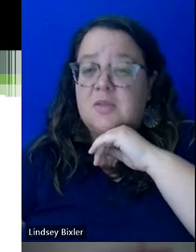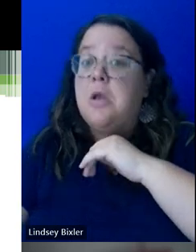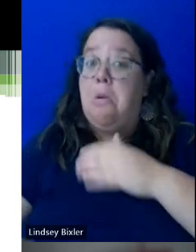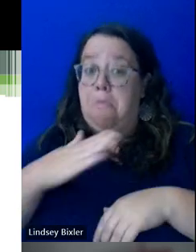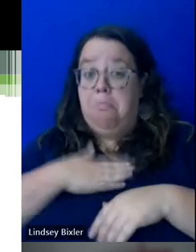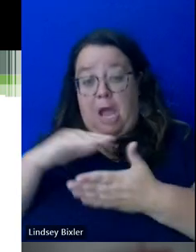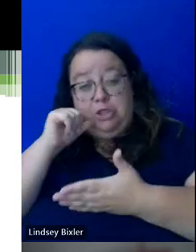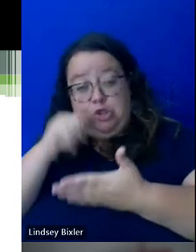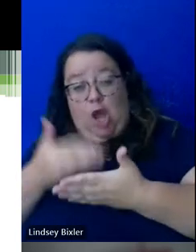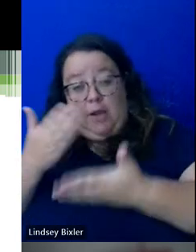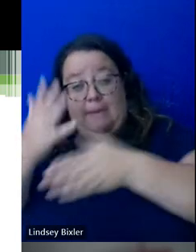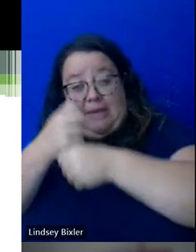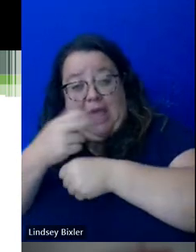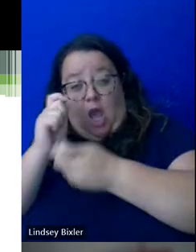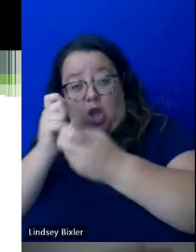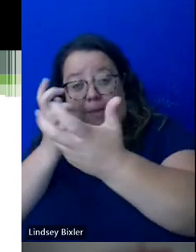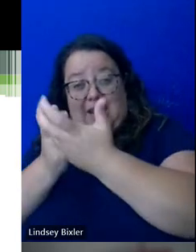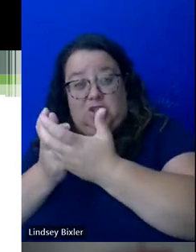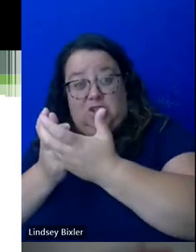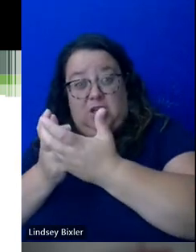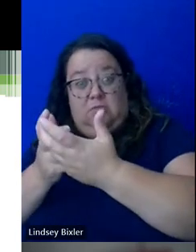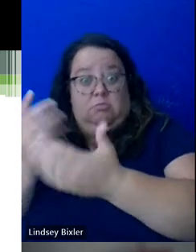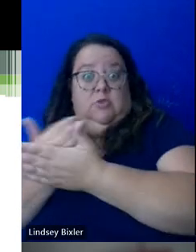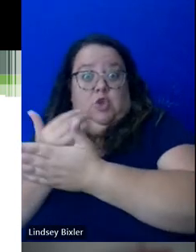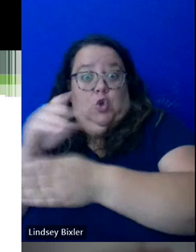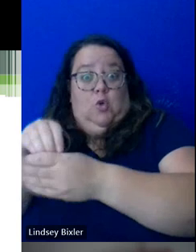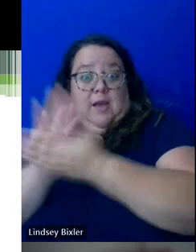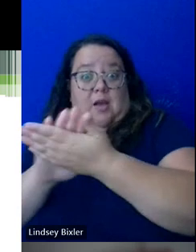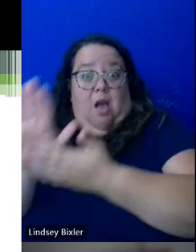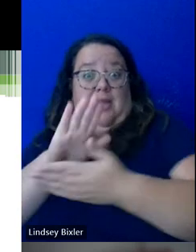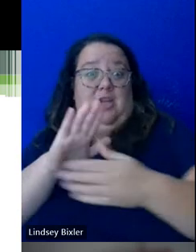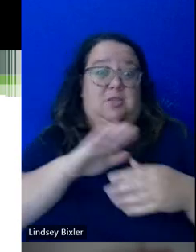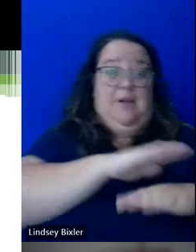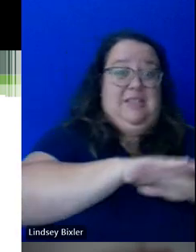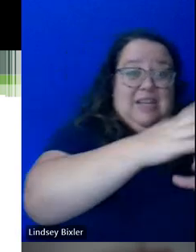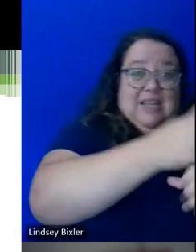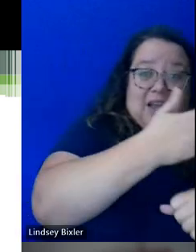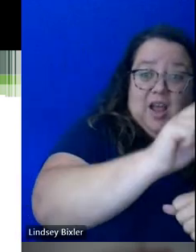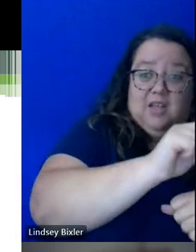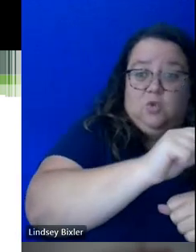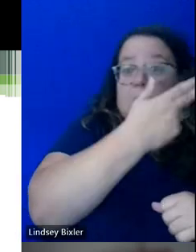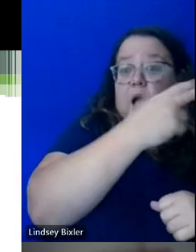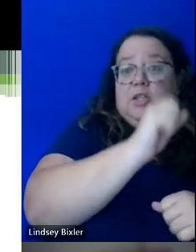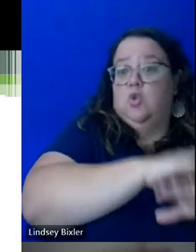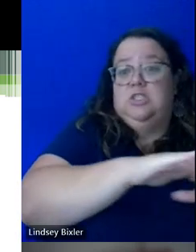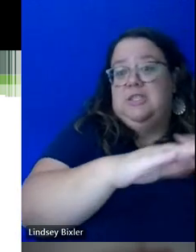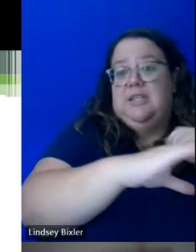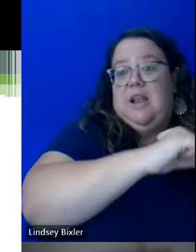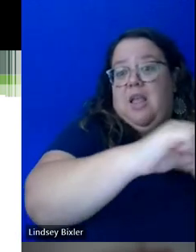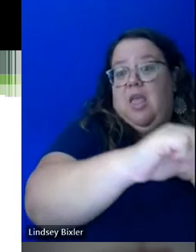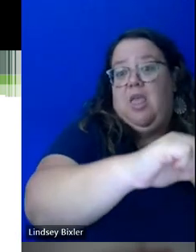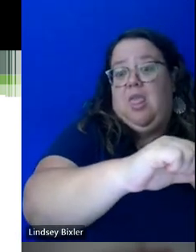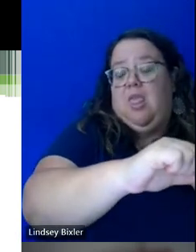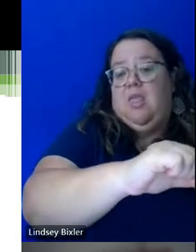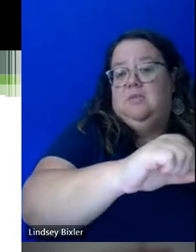wasn't granted in high school? For example, in high school, she wasn't granted extra time on tests through the College